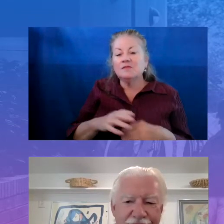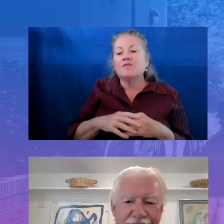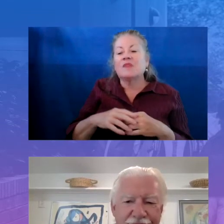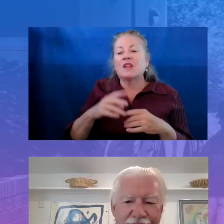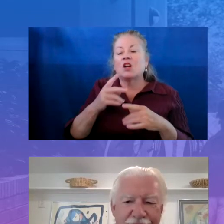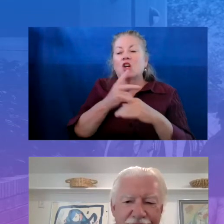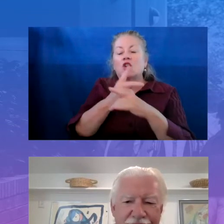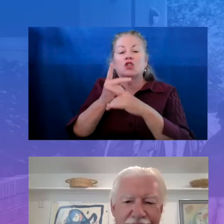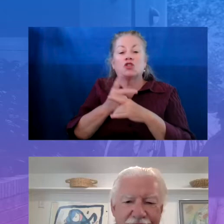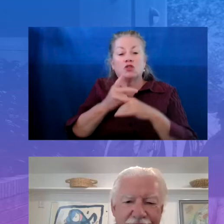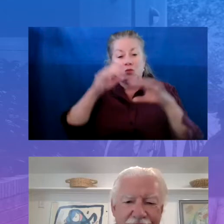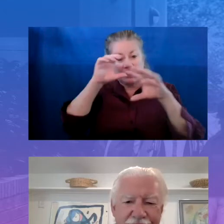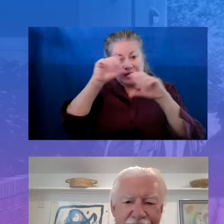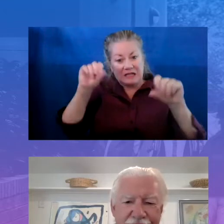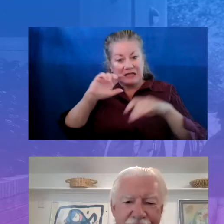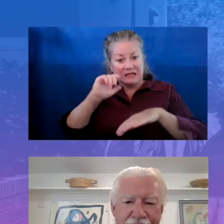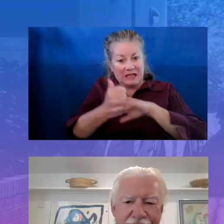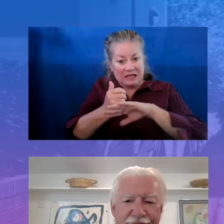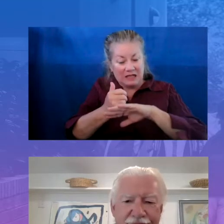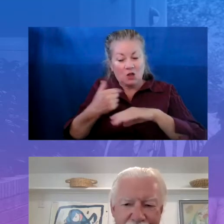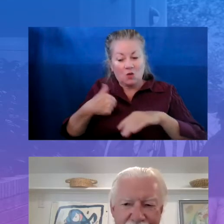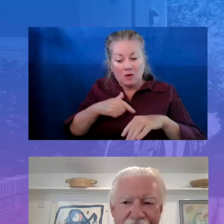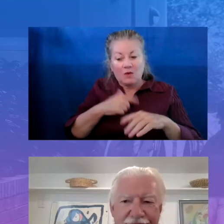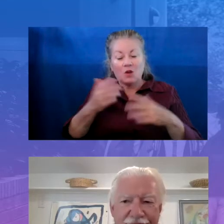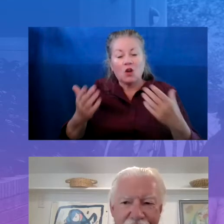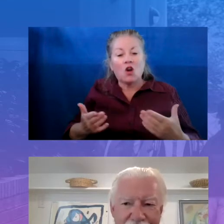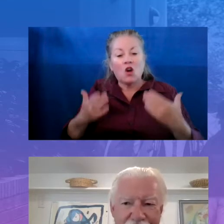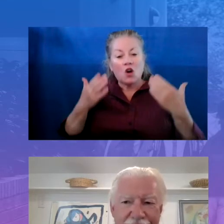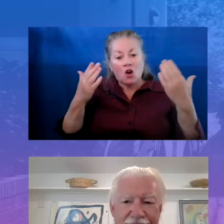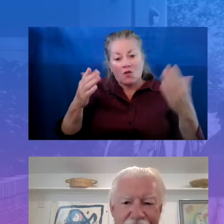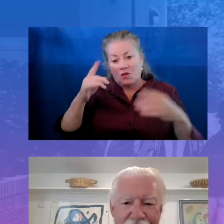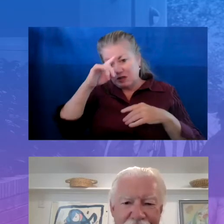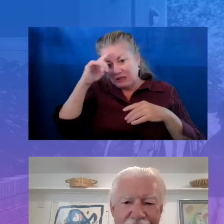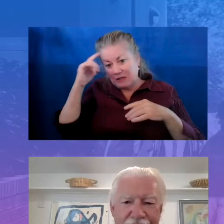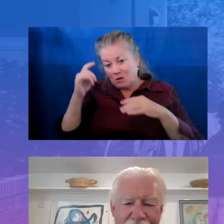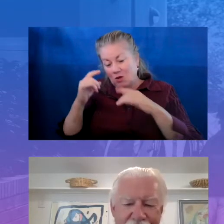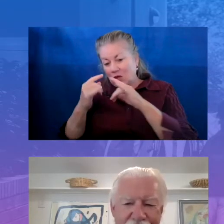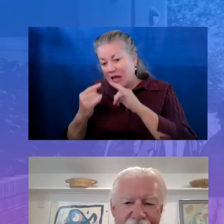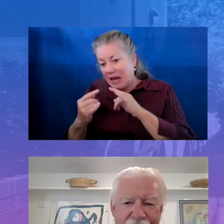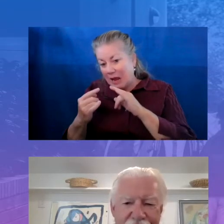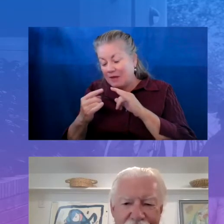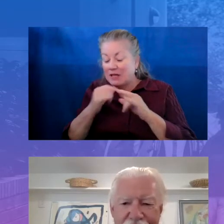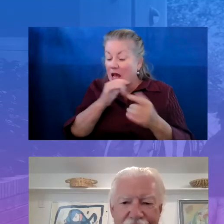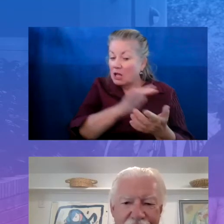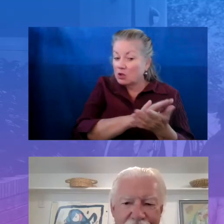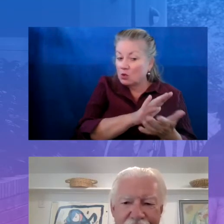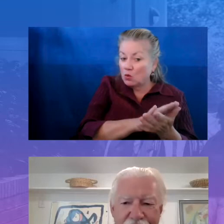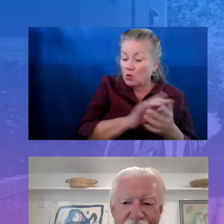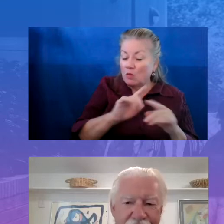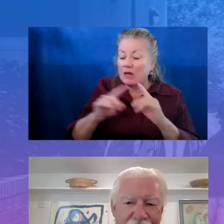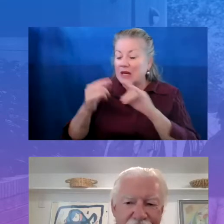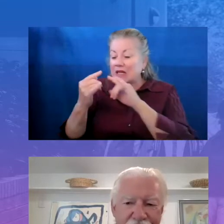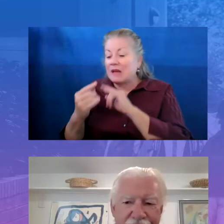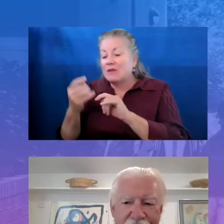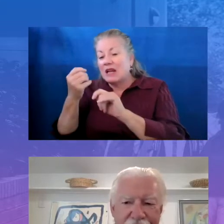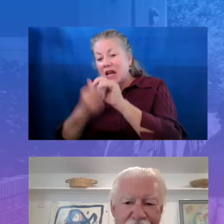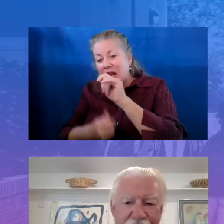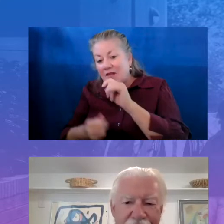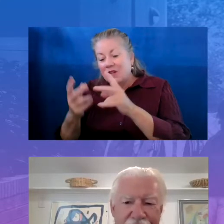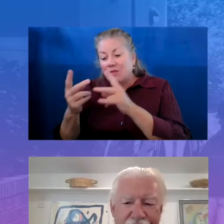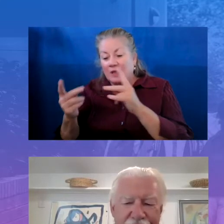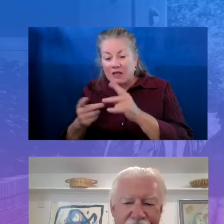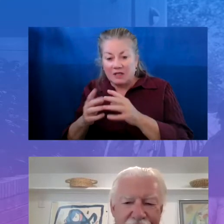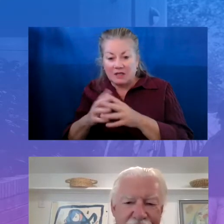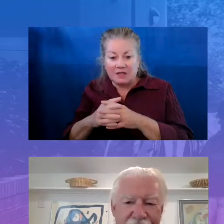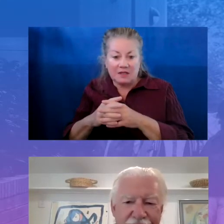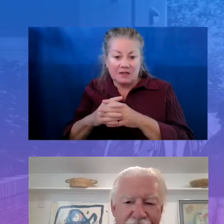we were going to offer summer camp, not summer school, but summer camp at every single site that Tulsa Public Schools had. And that